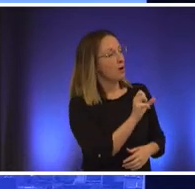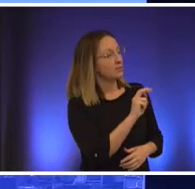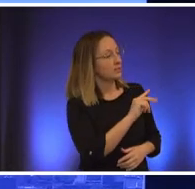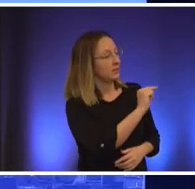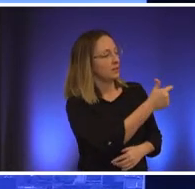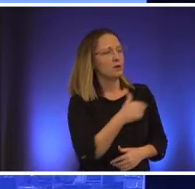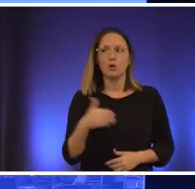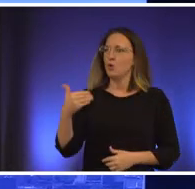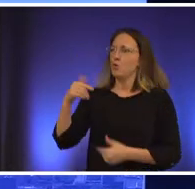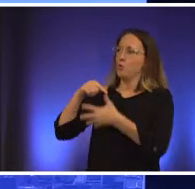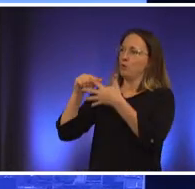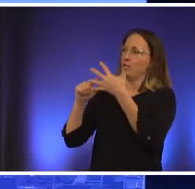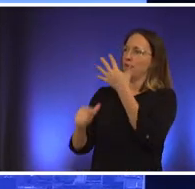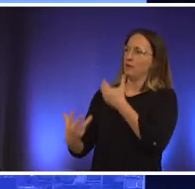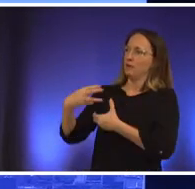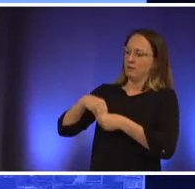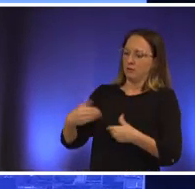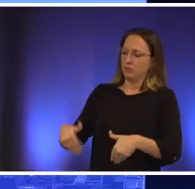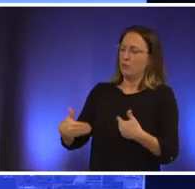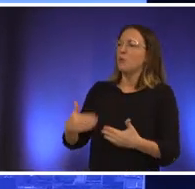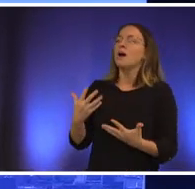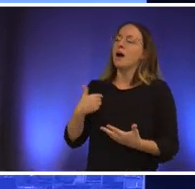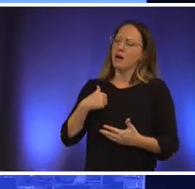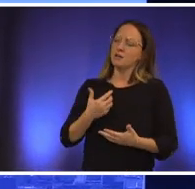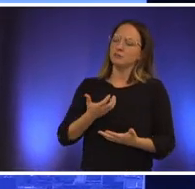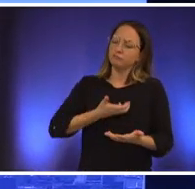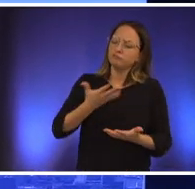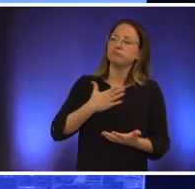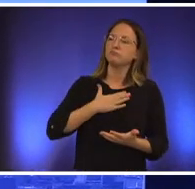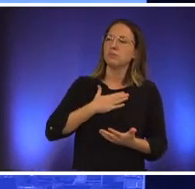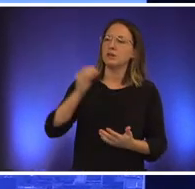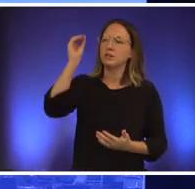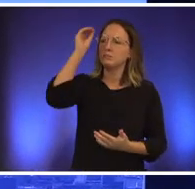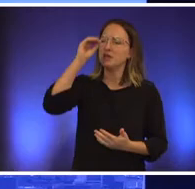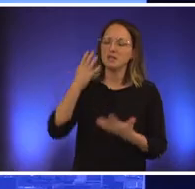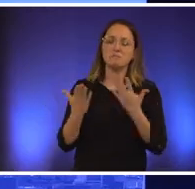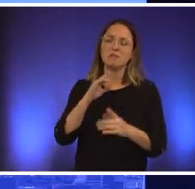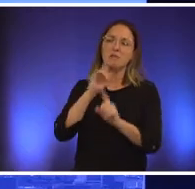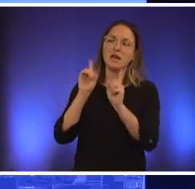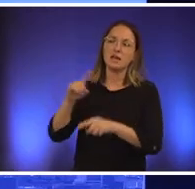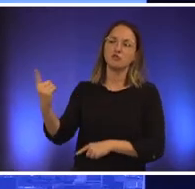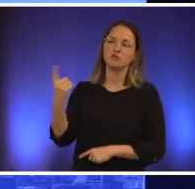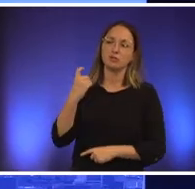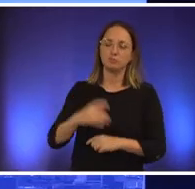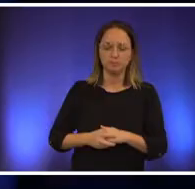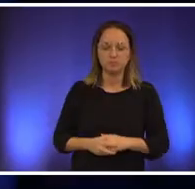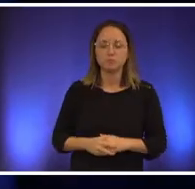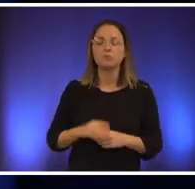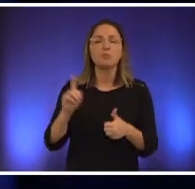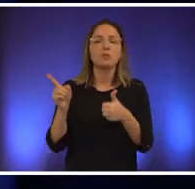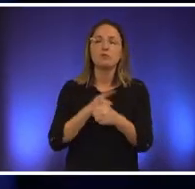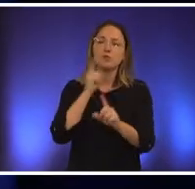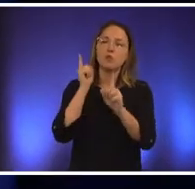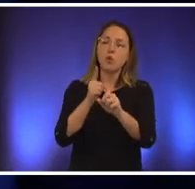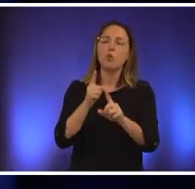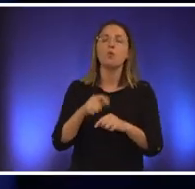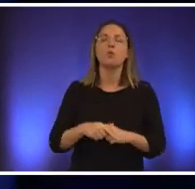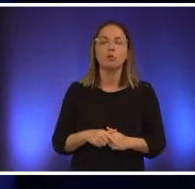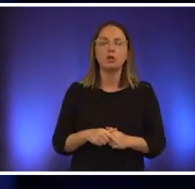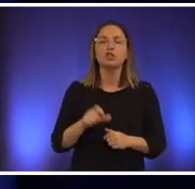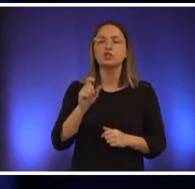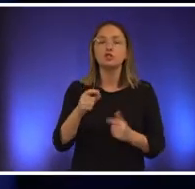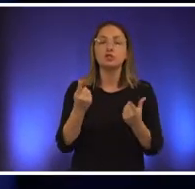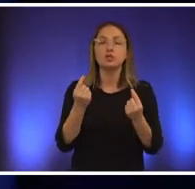let me tell you how i feel about munich maybe that answers the whole question and that is i think that the first goal ought to be able to ought to be to